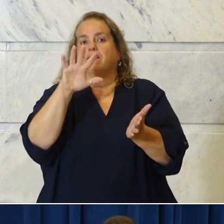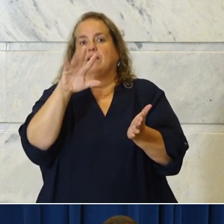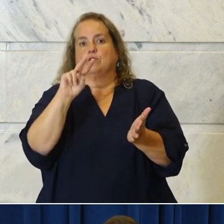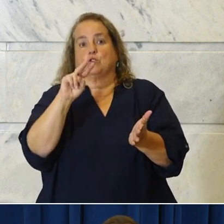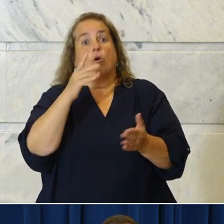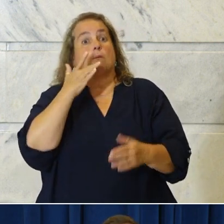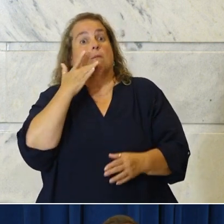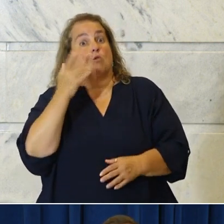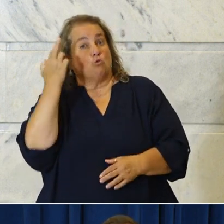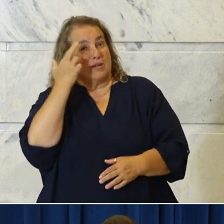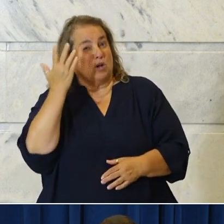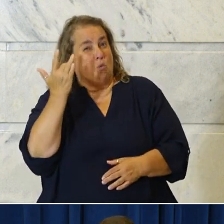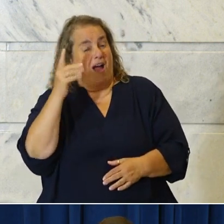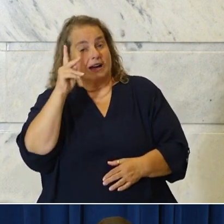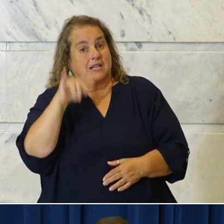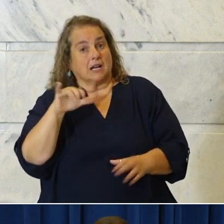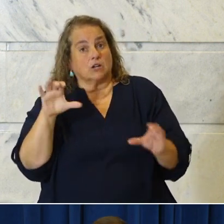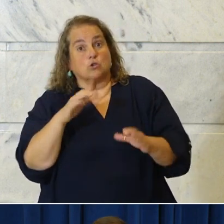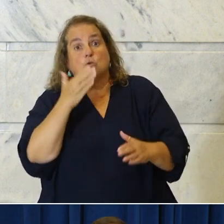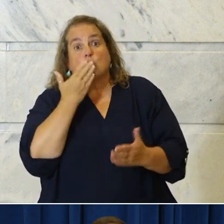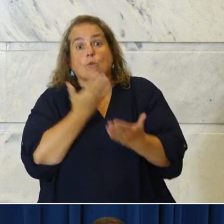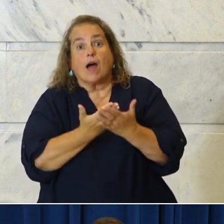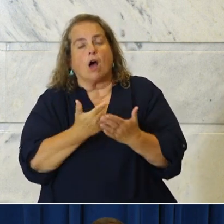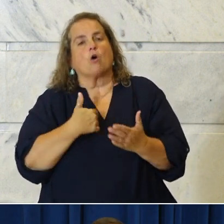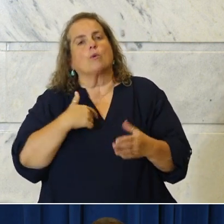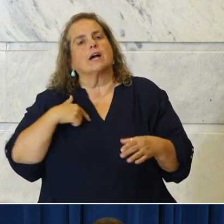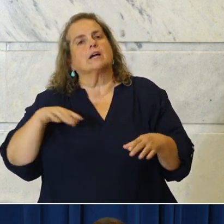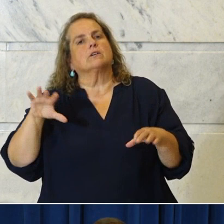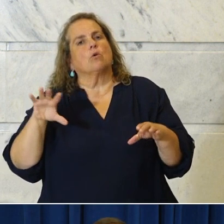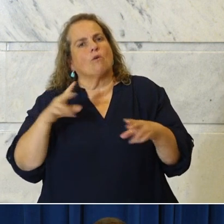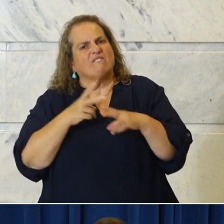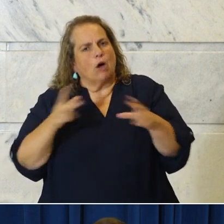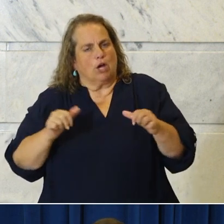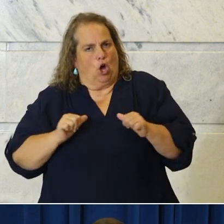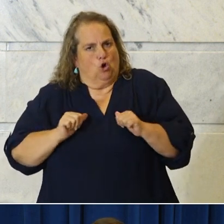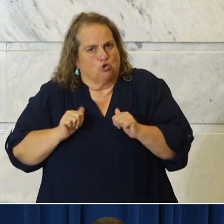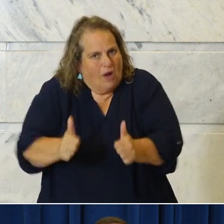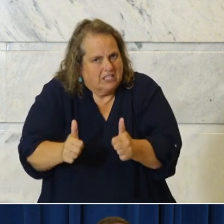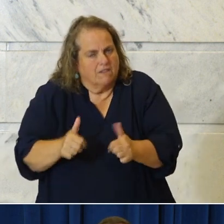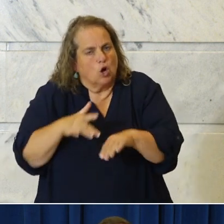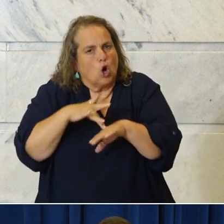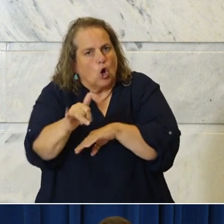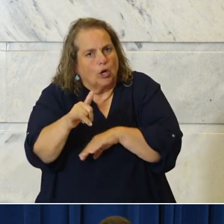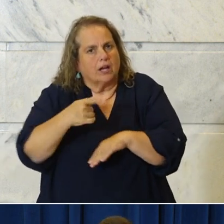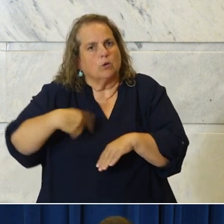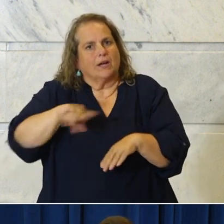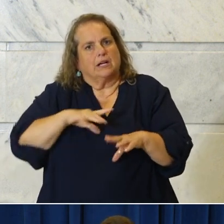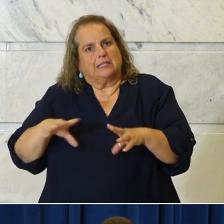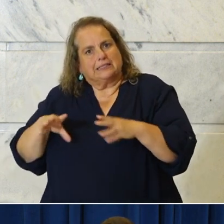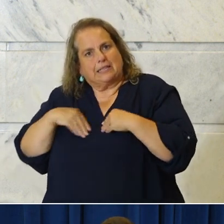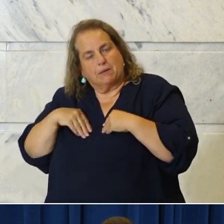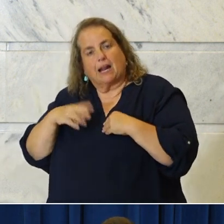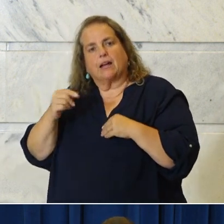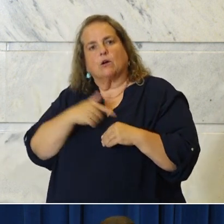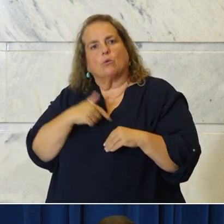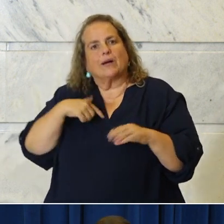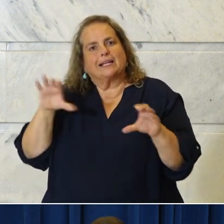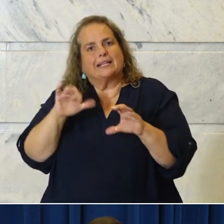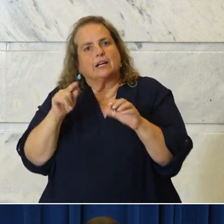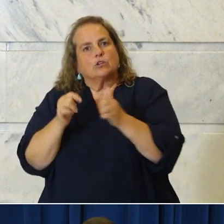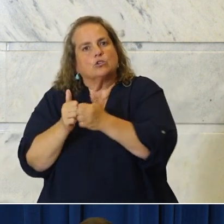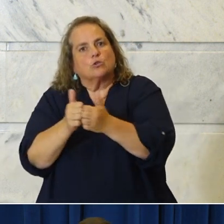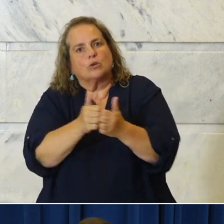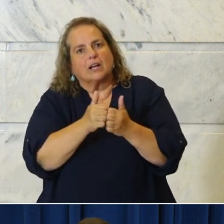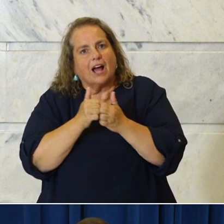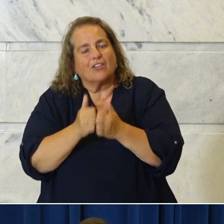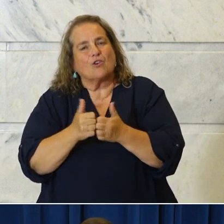Kentucky has done so well is we took early aggressive action. We all bought in and we did it together. Guess what?